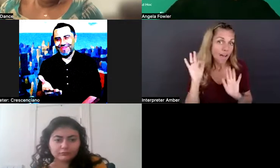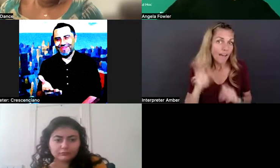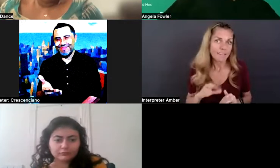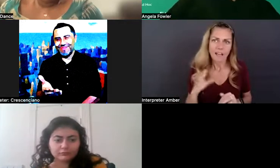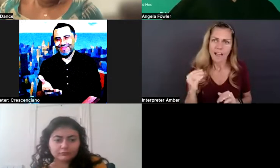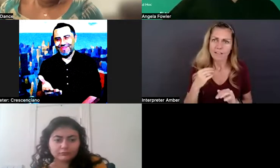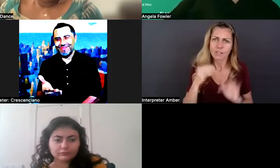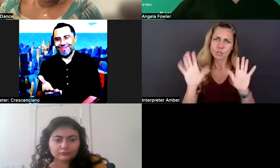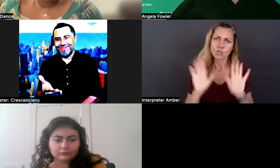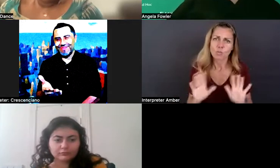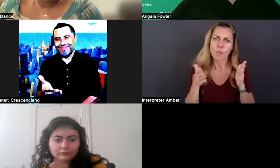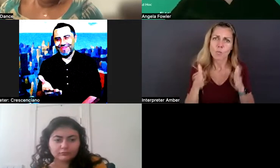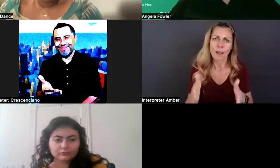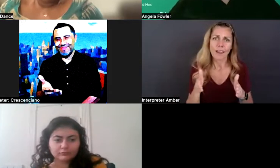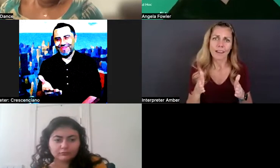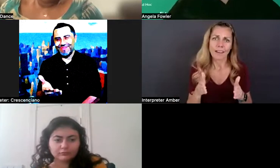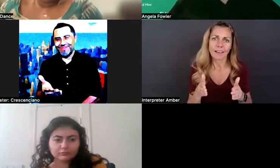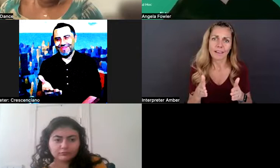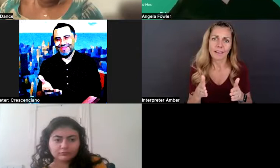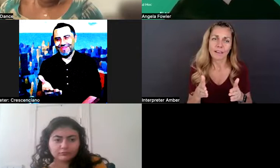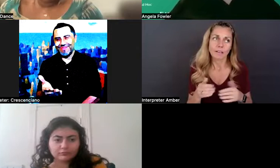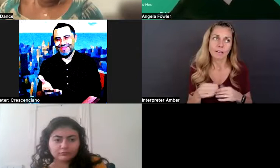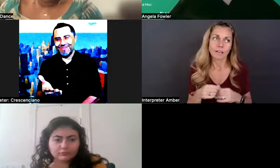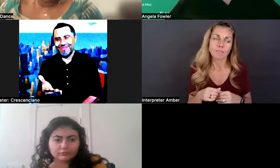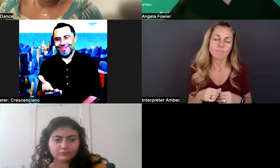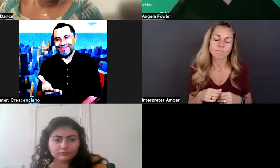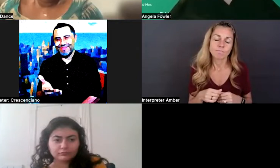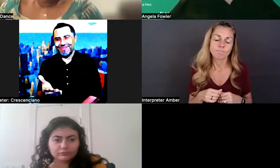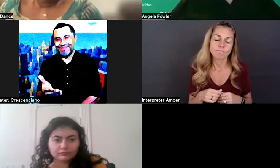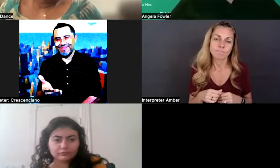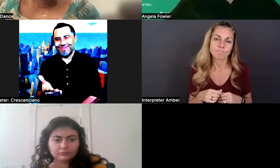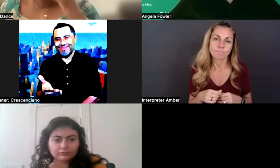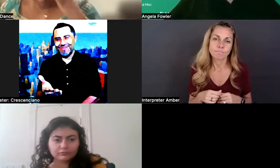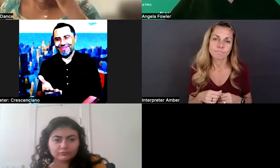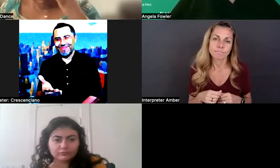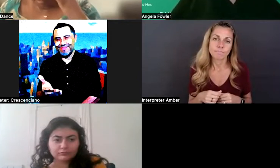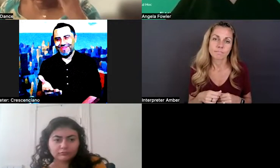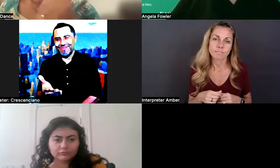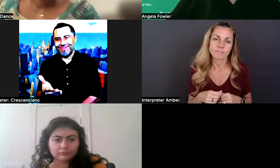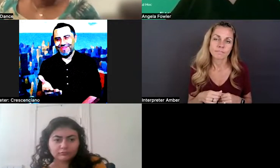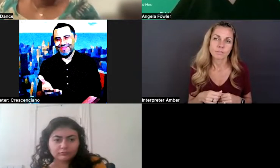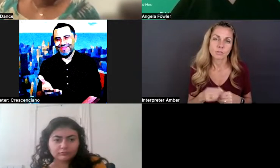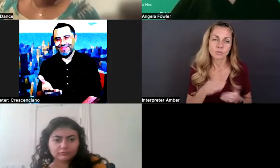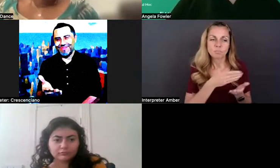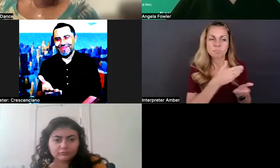sorting hat to, to keep those employers who it doesn't resonate with